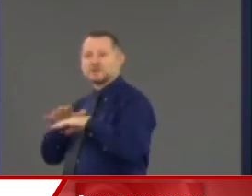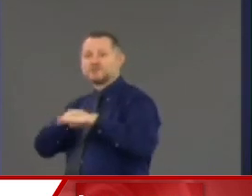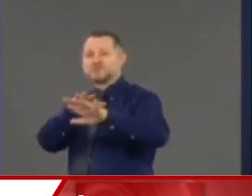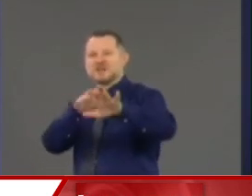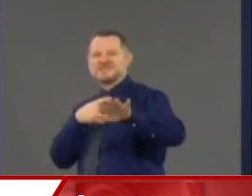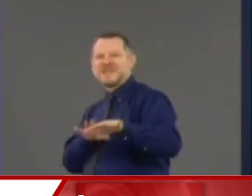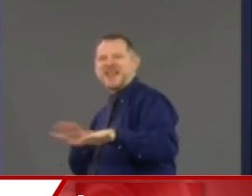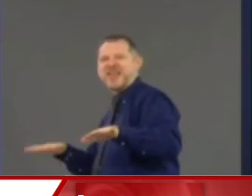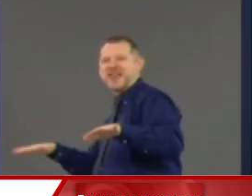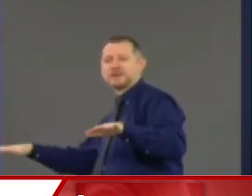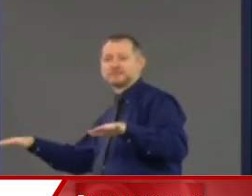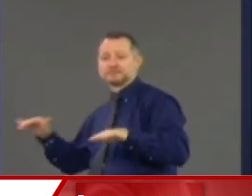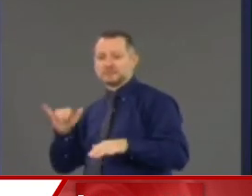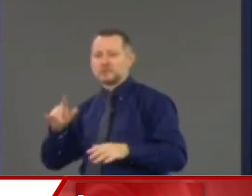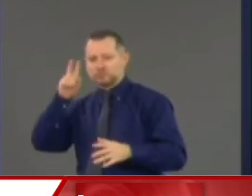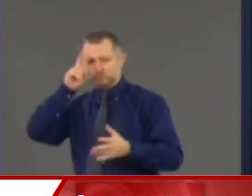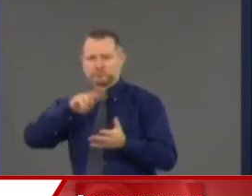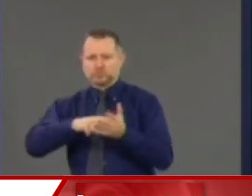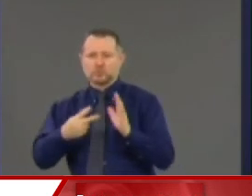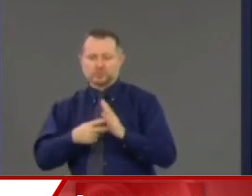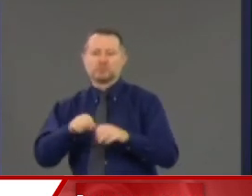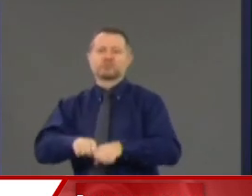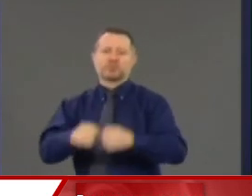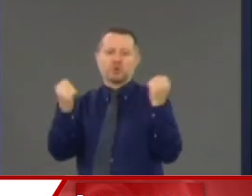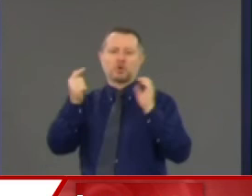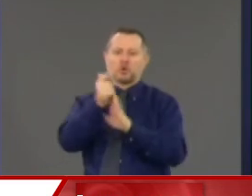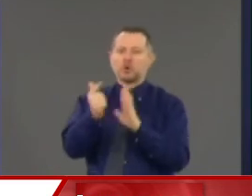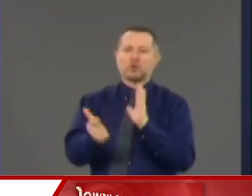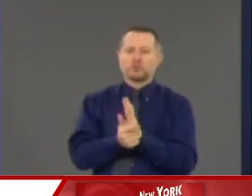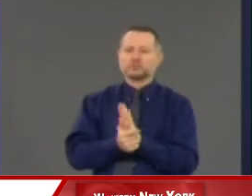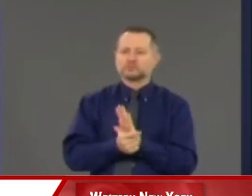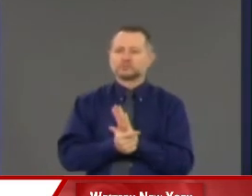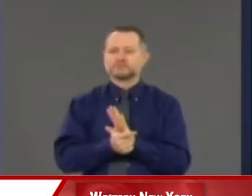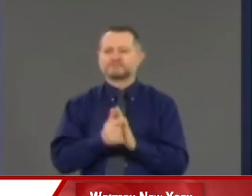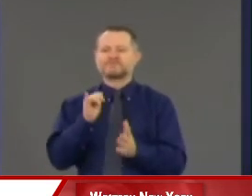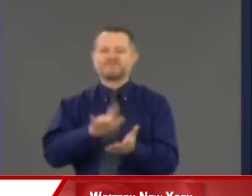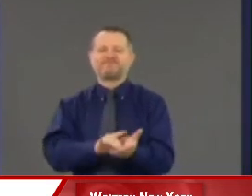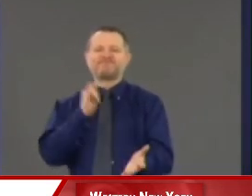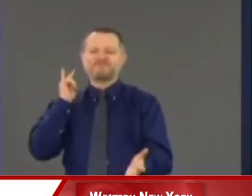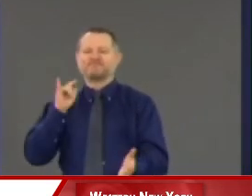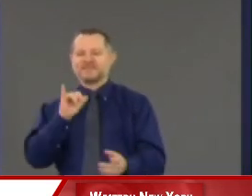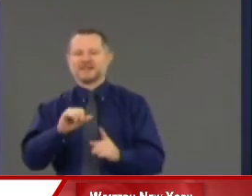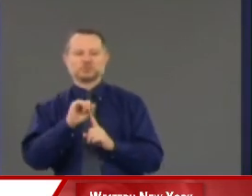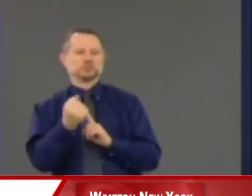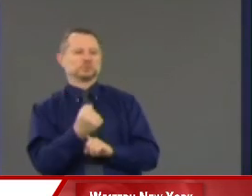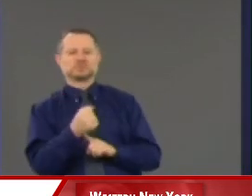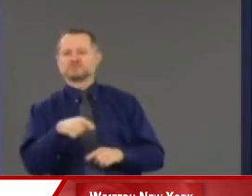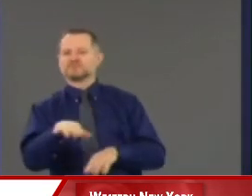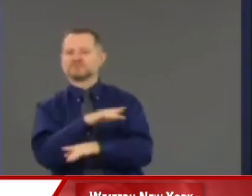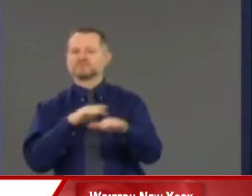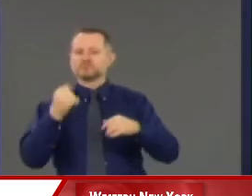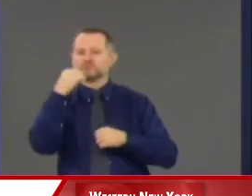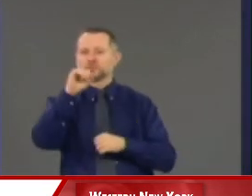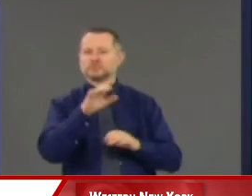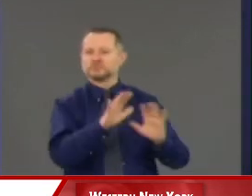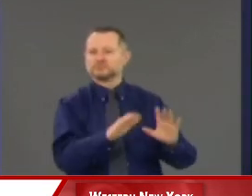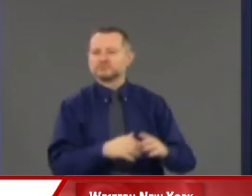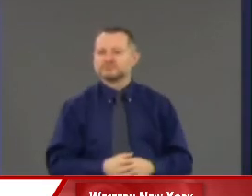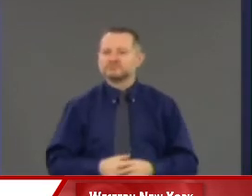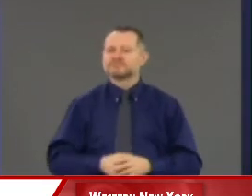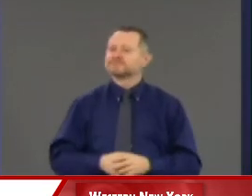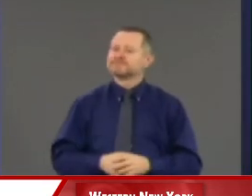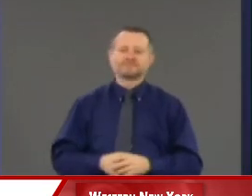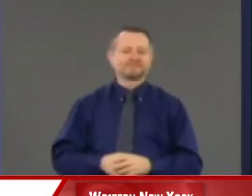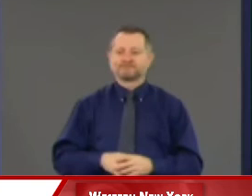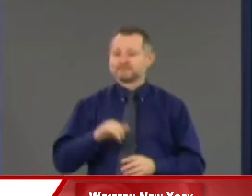that some people have used this moment to pursue. So there's a